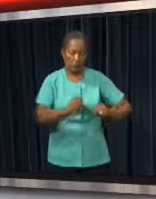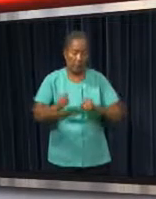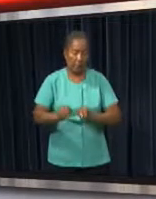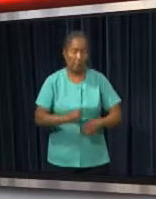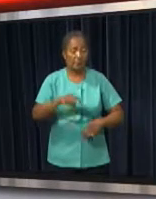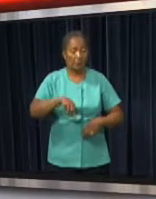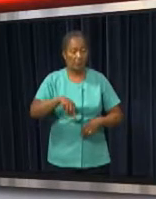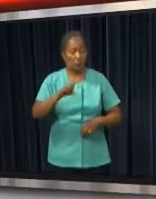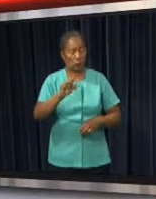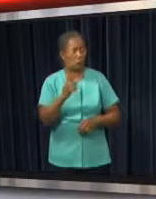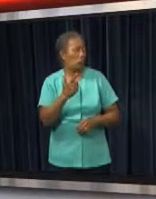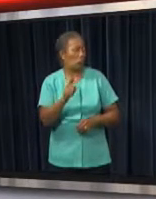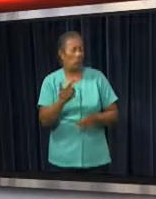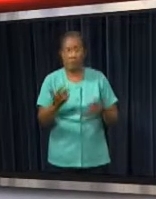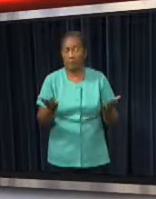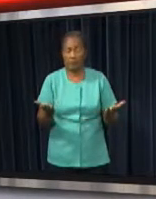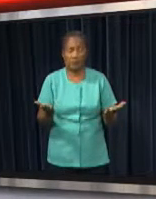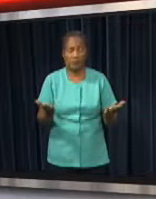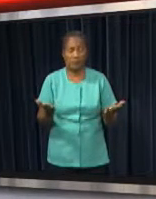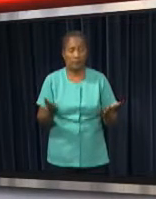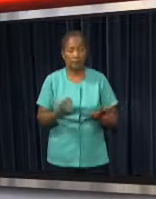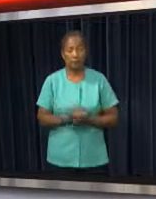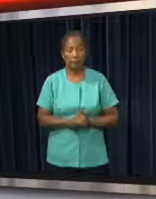if it will be continued this year.